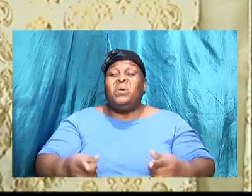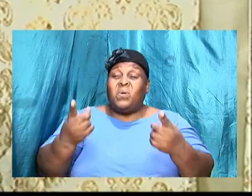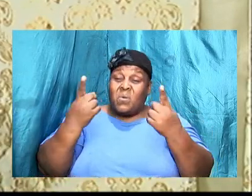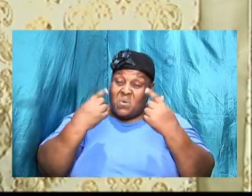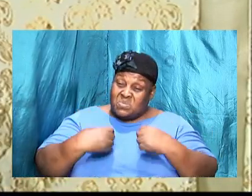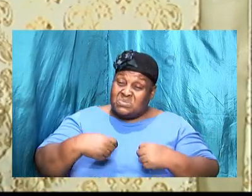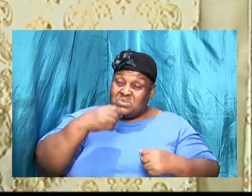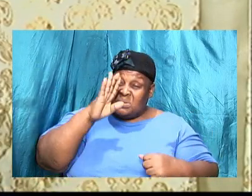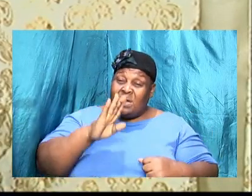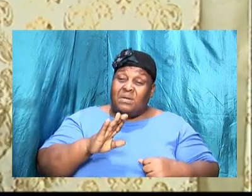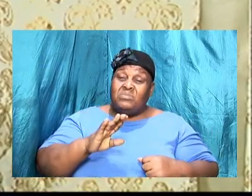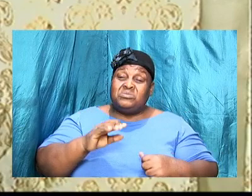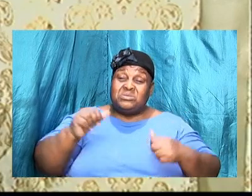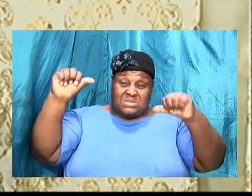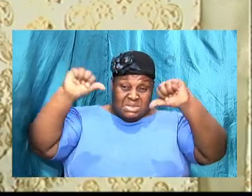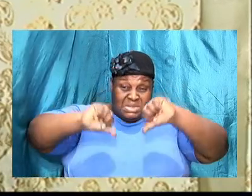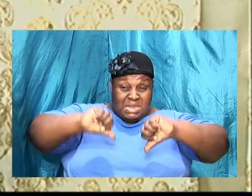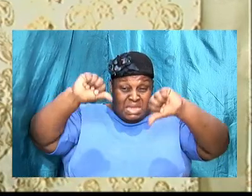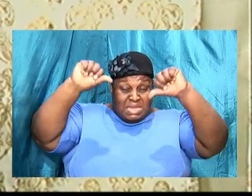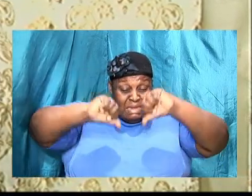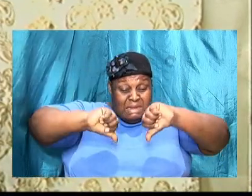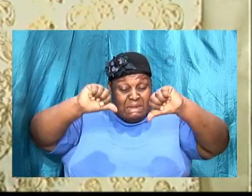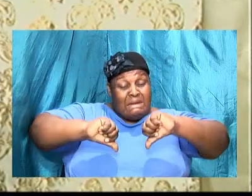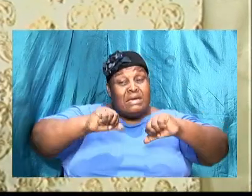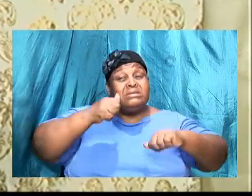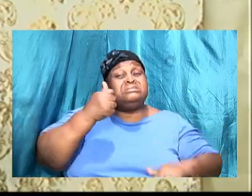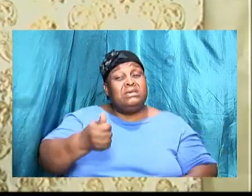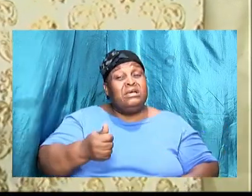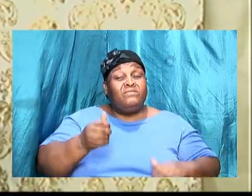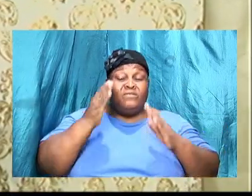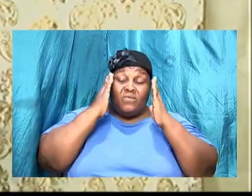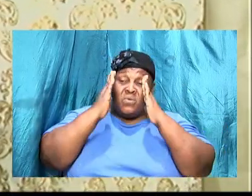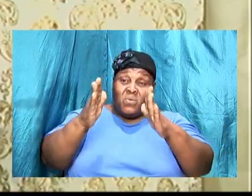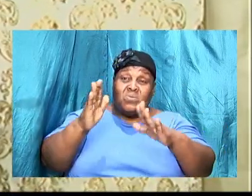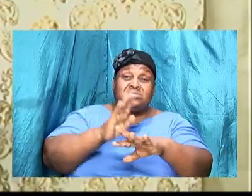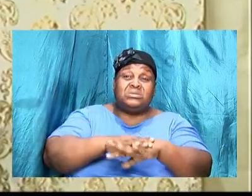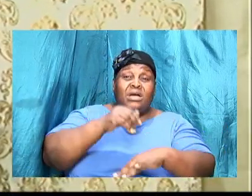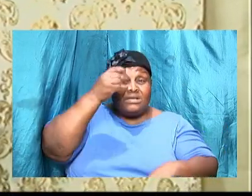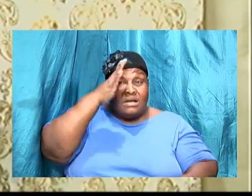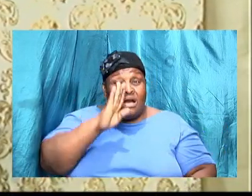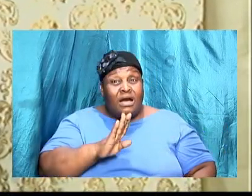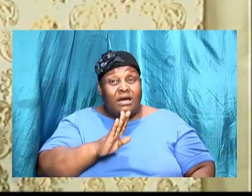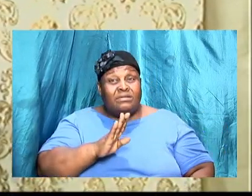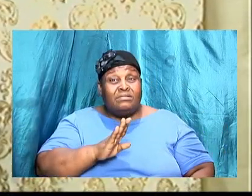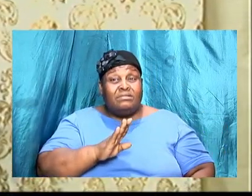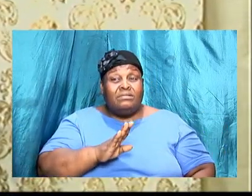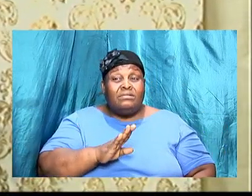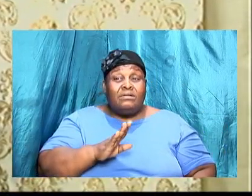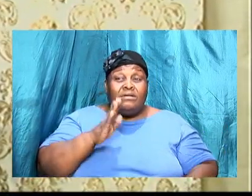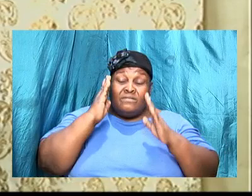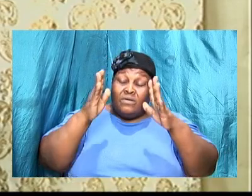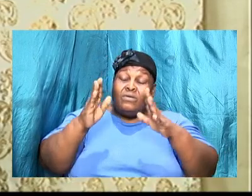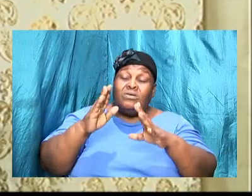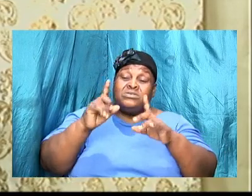completely sold out and our focus must be on God our focus must be on pleasing Him